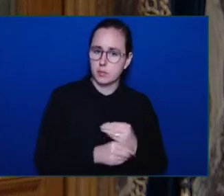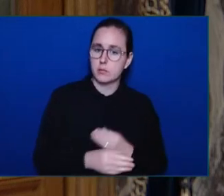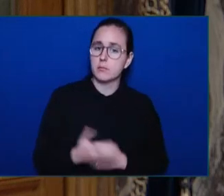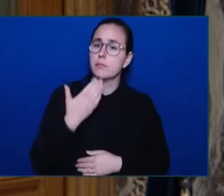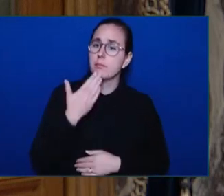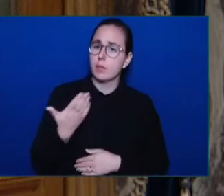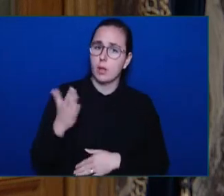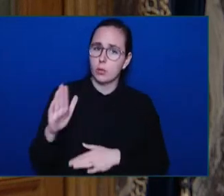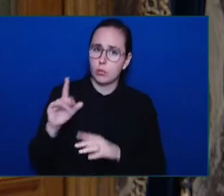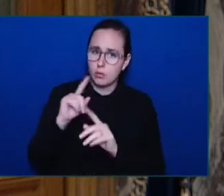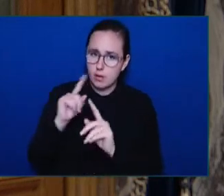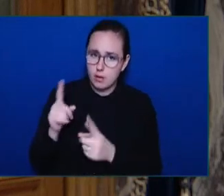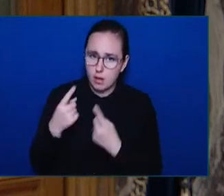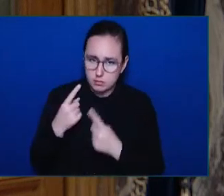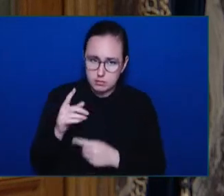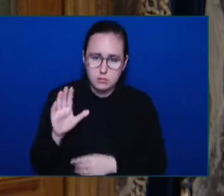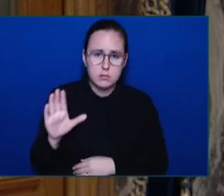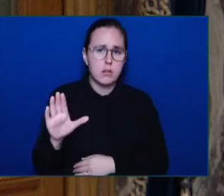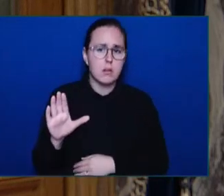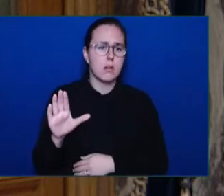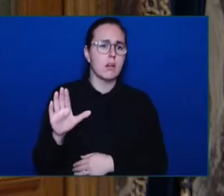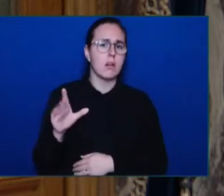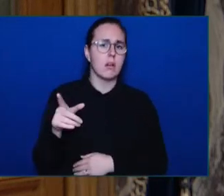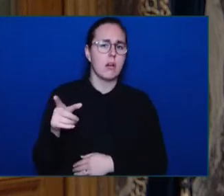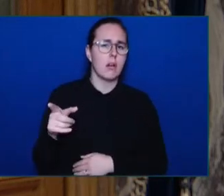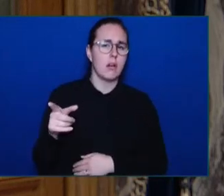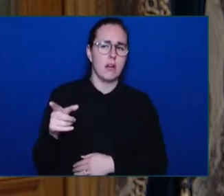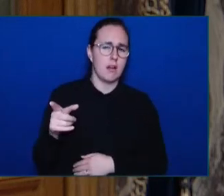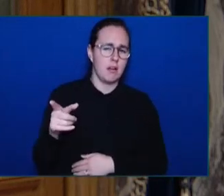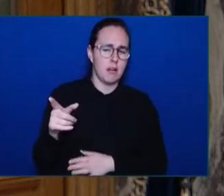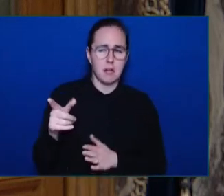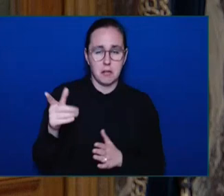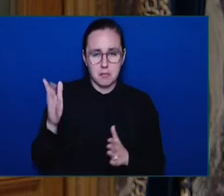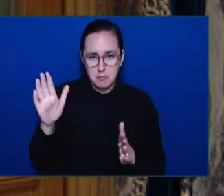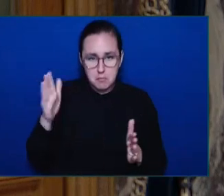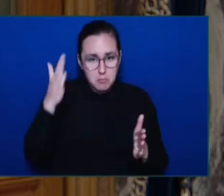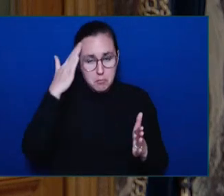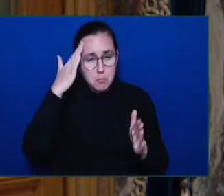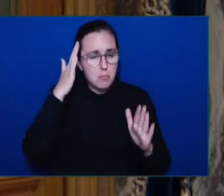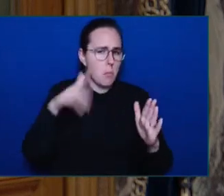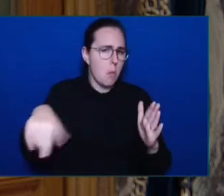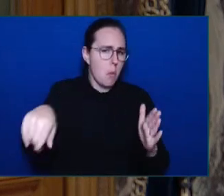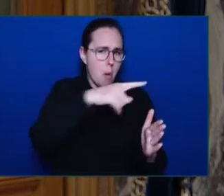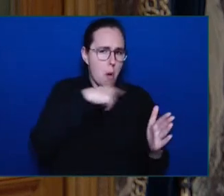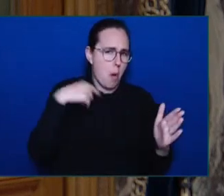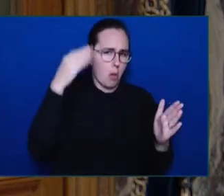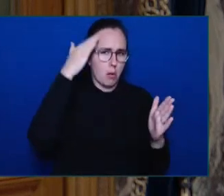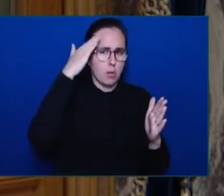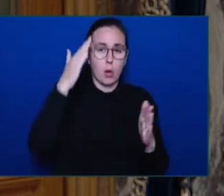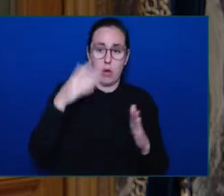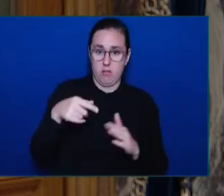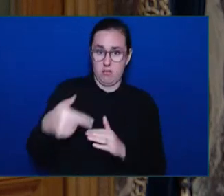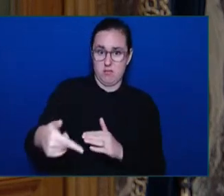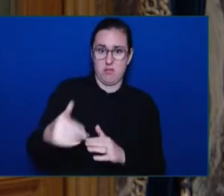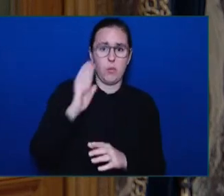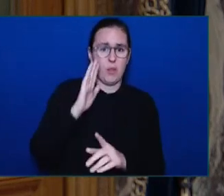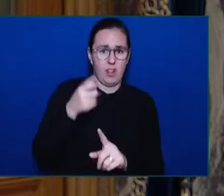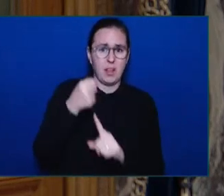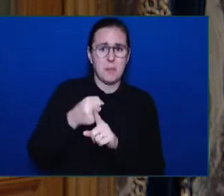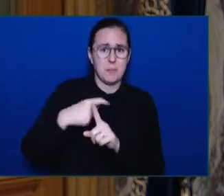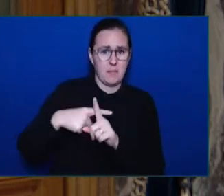and we also know, this weekend a heat wave is coming. 619 people died in the 2021 heat dome.